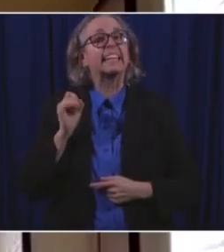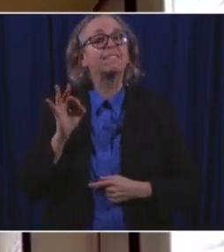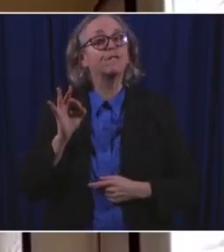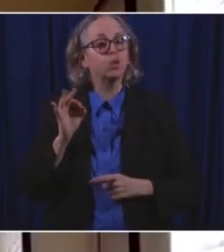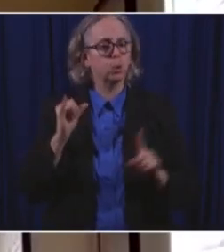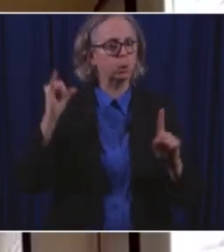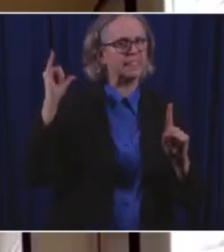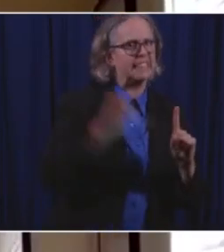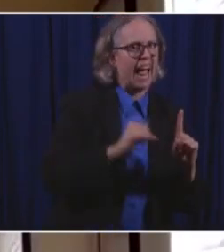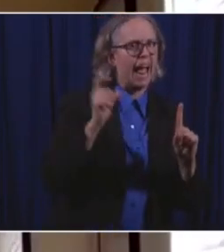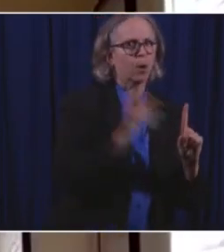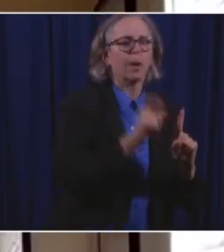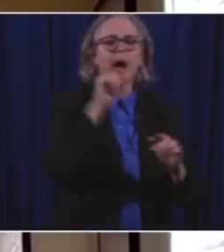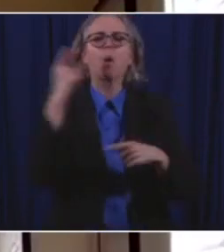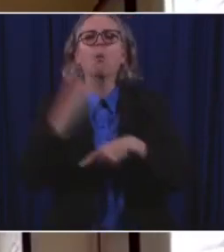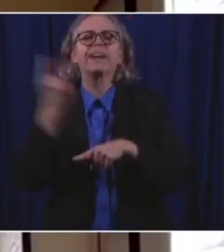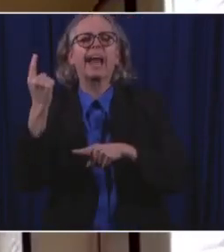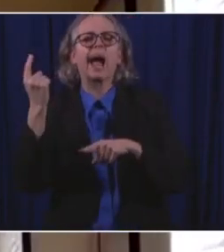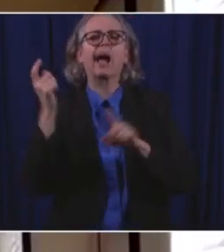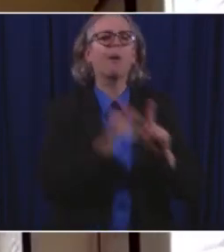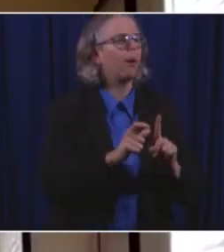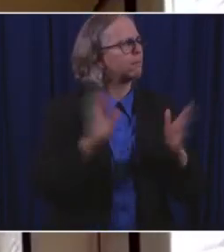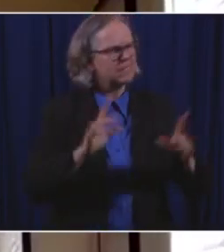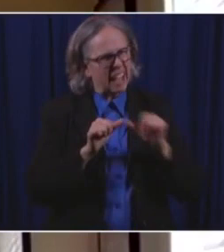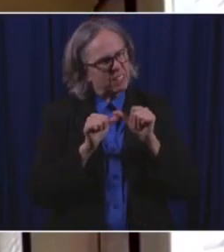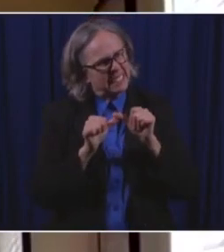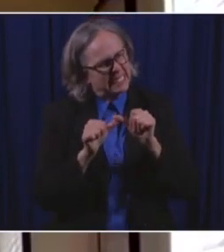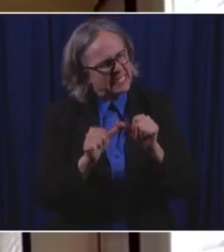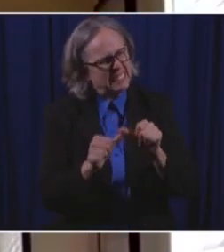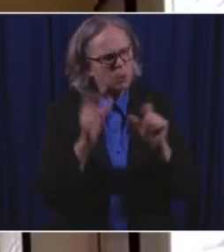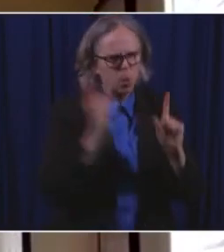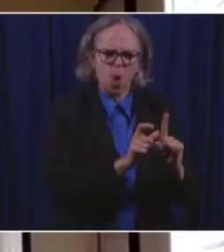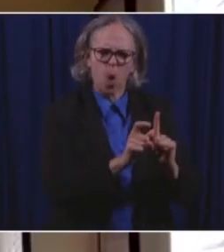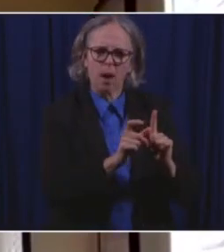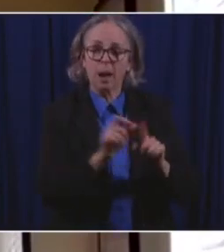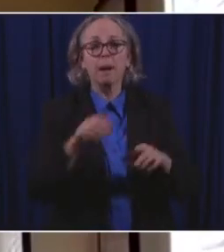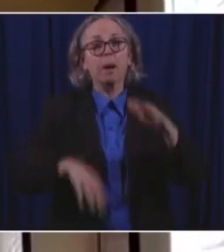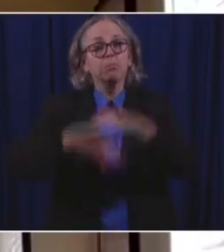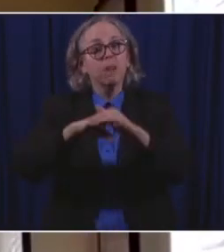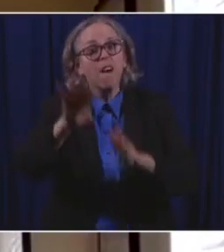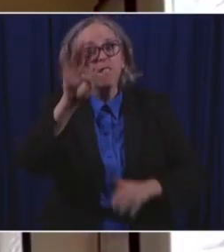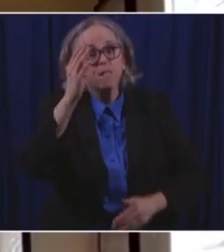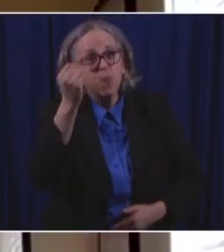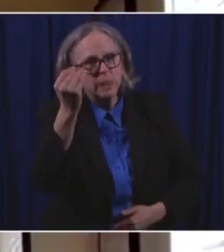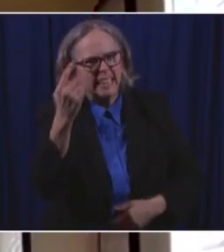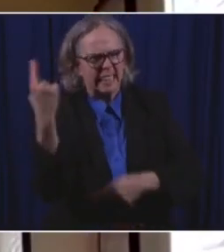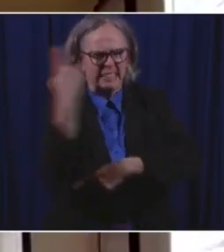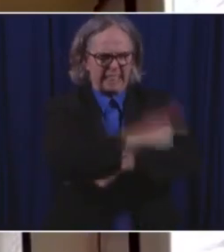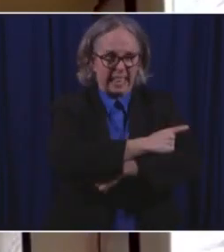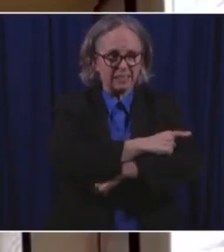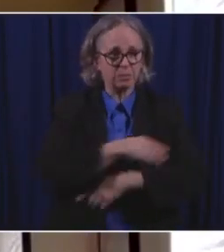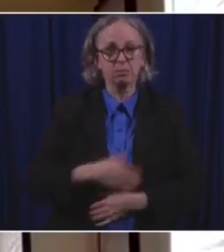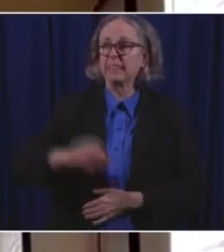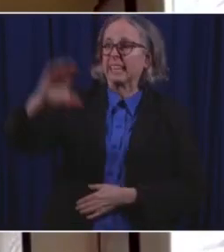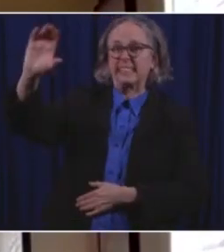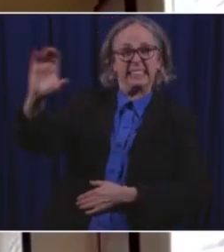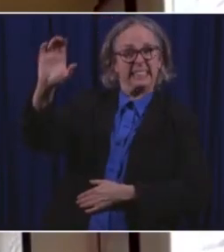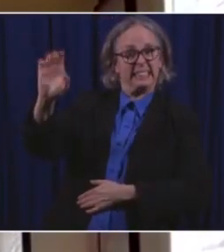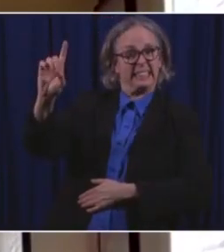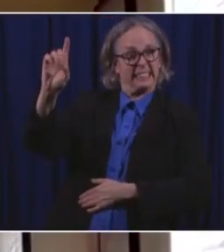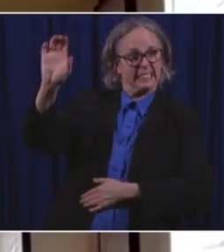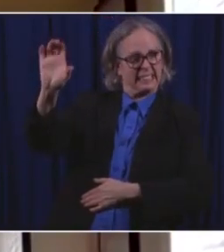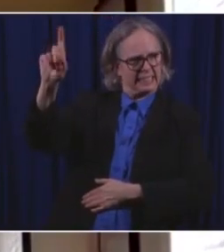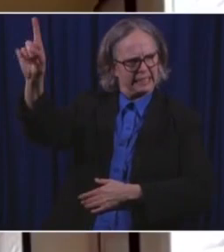how hard it is to quarantine for 14 days, the Centers for Disease Control and Prevention has been carefully evaluating